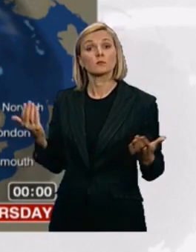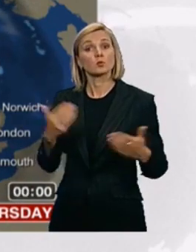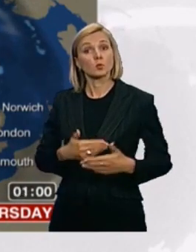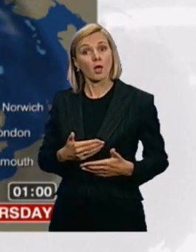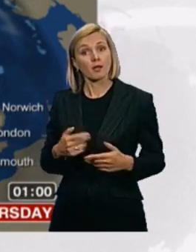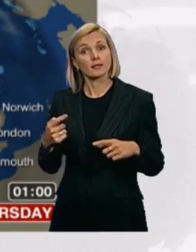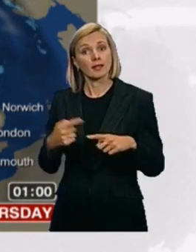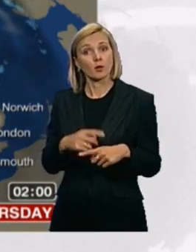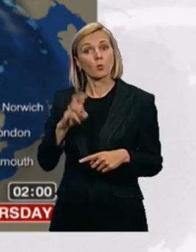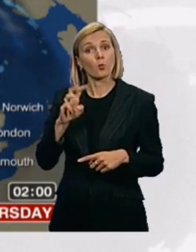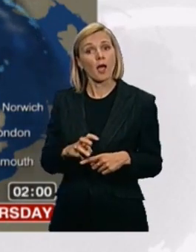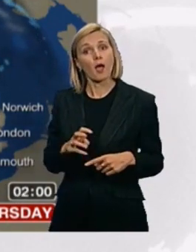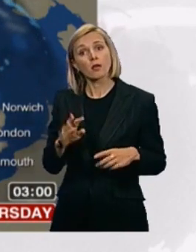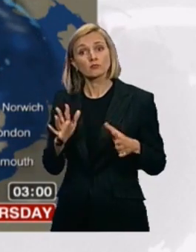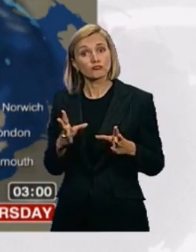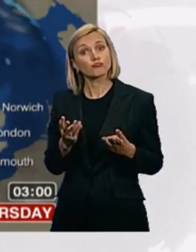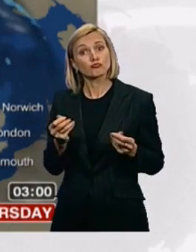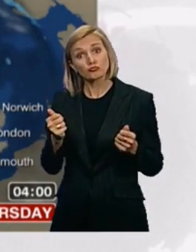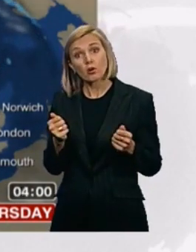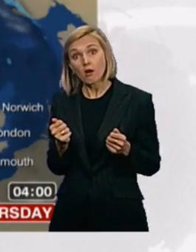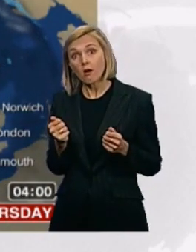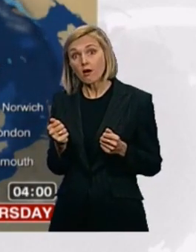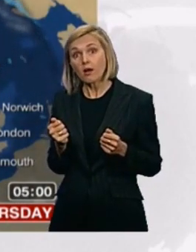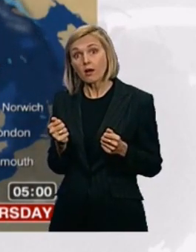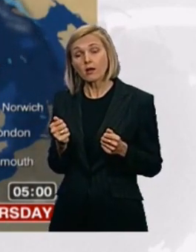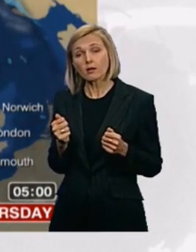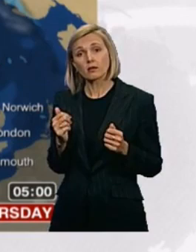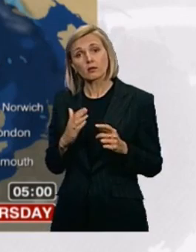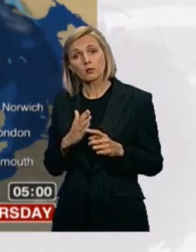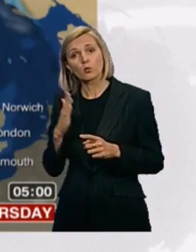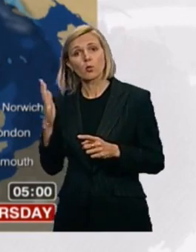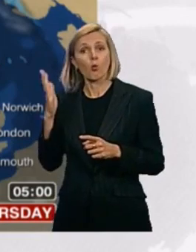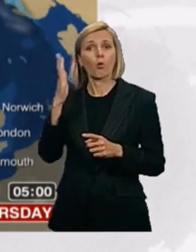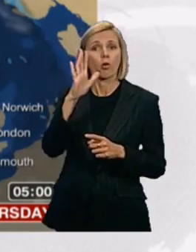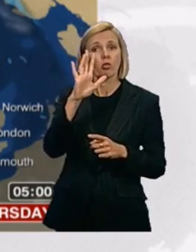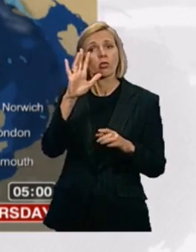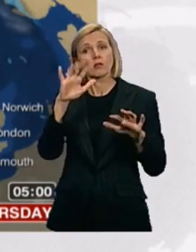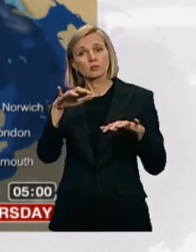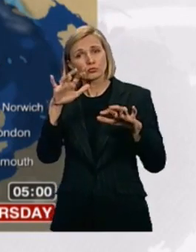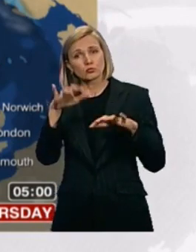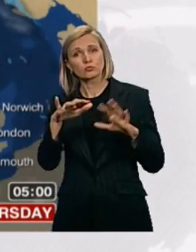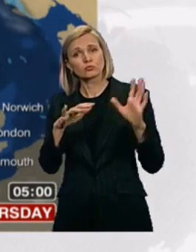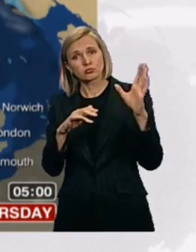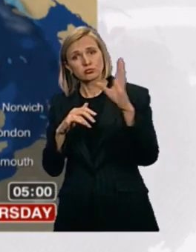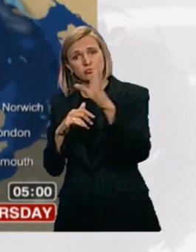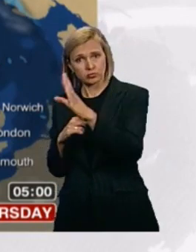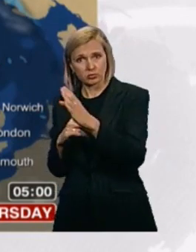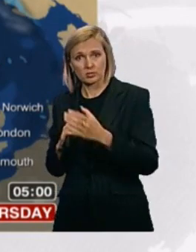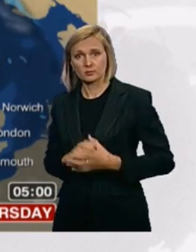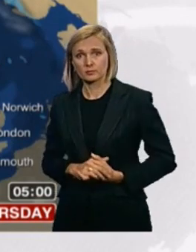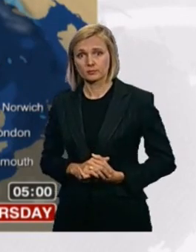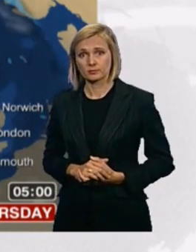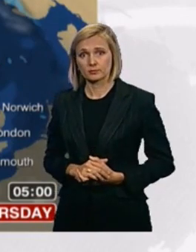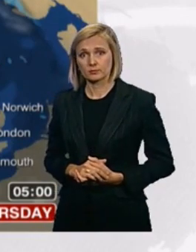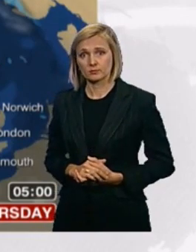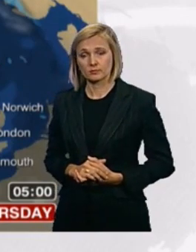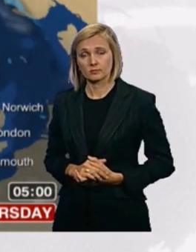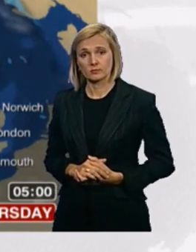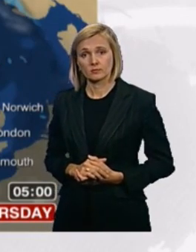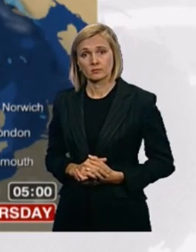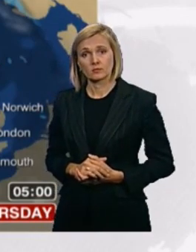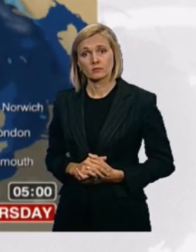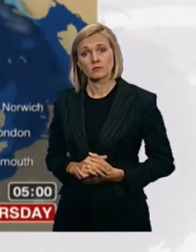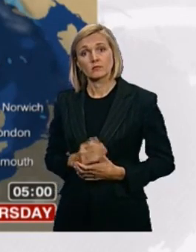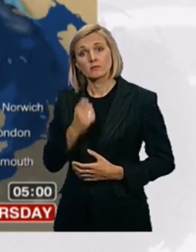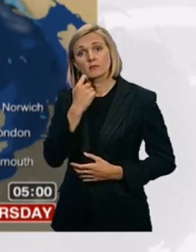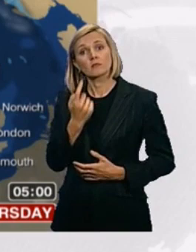Showers continue, though, to north and north-west. In fact, another more organised band of showery rain pushing north-east across Scotland. And it may be a bit cooler by day,